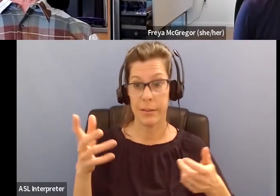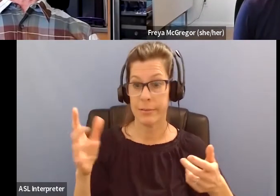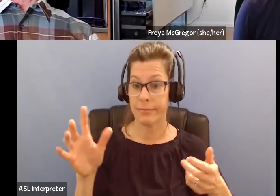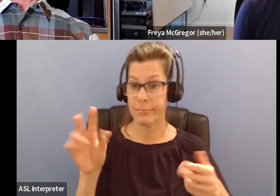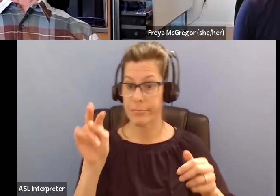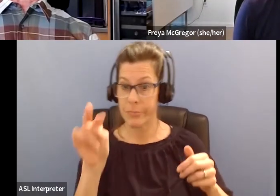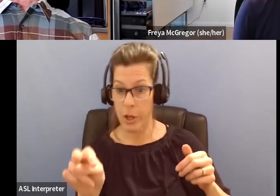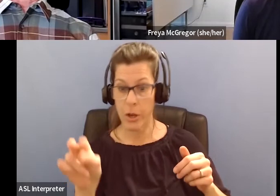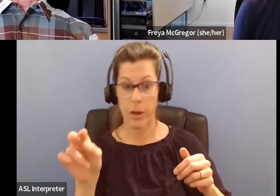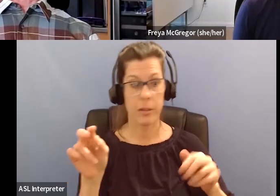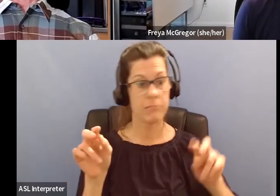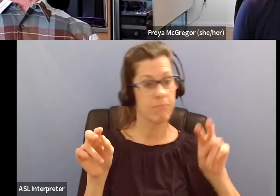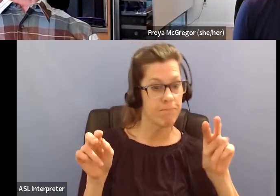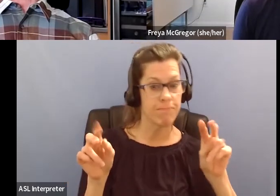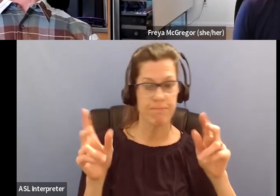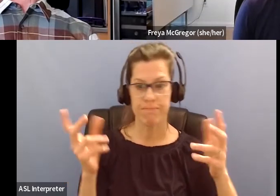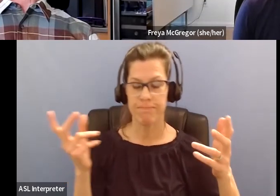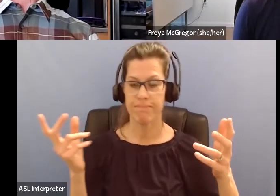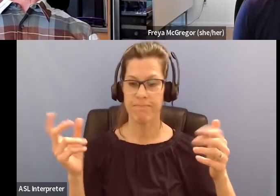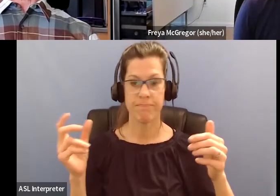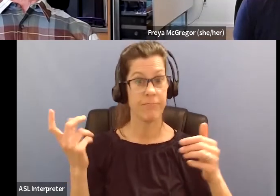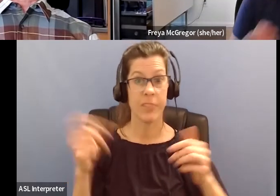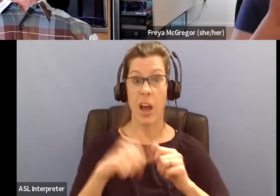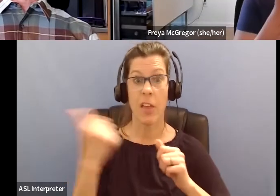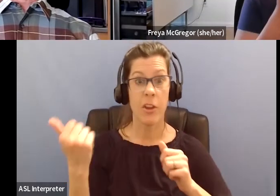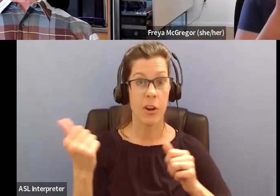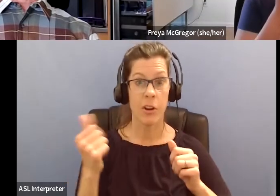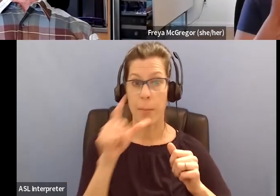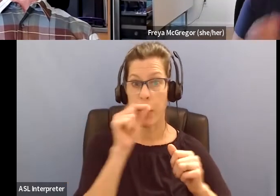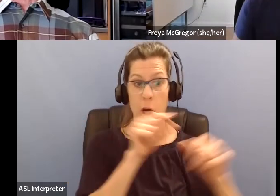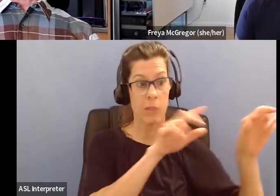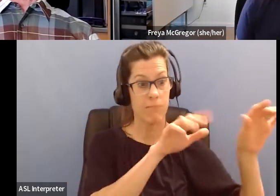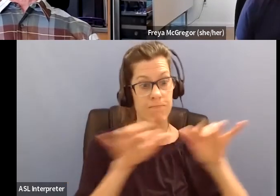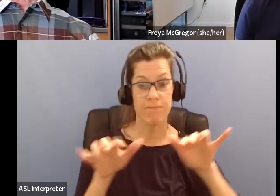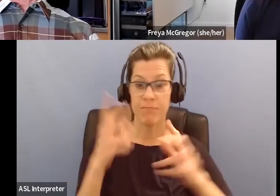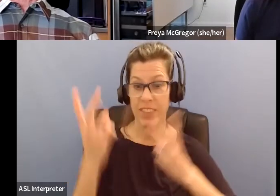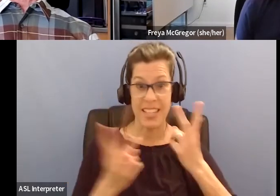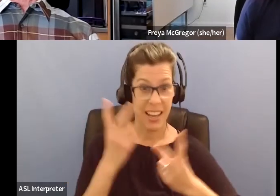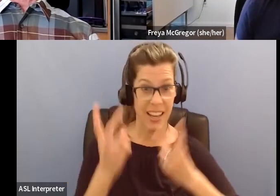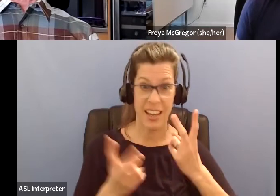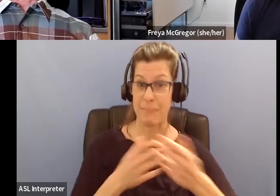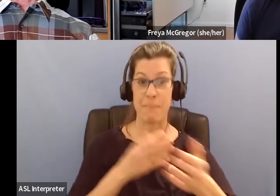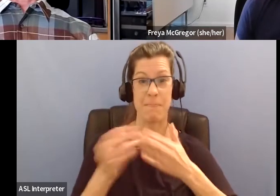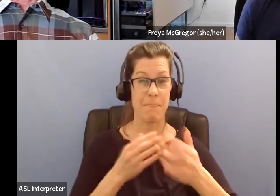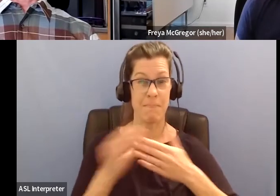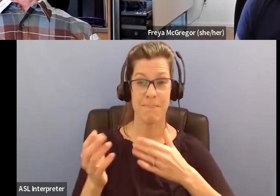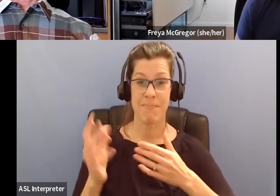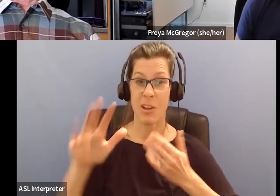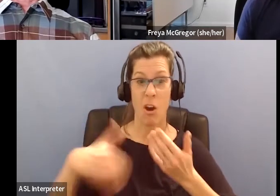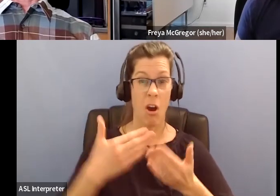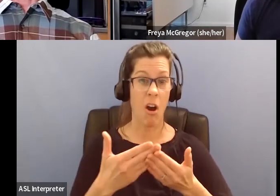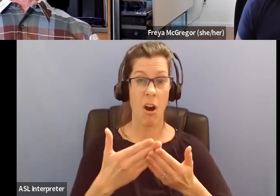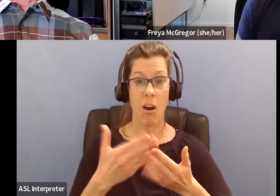then you go into the deeper part. And that is some of these birds only live